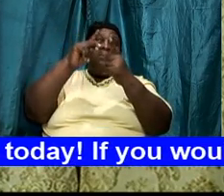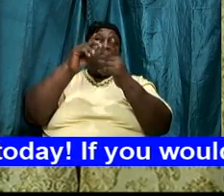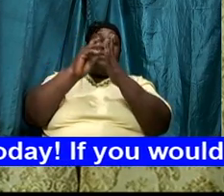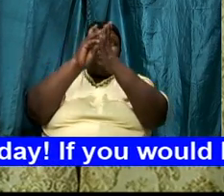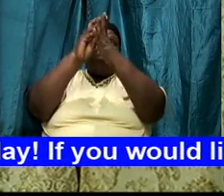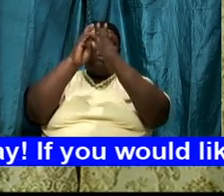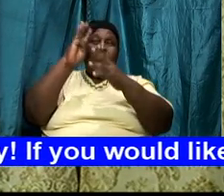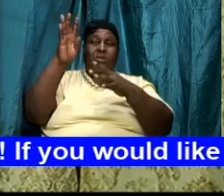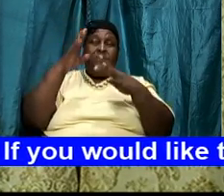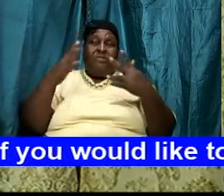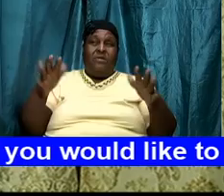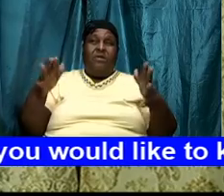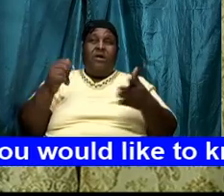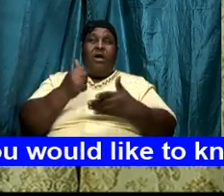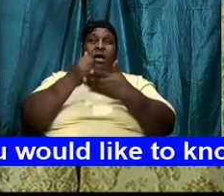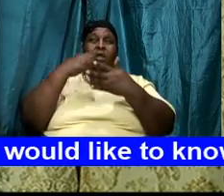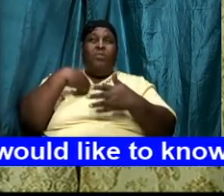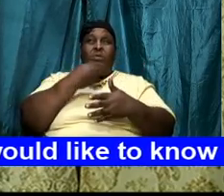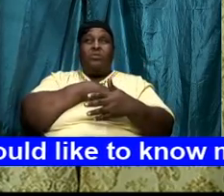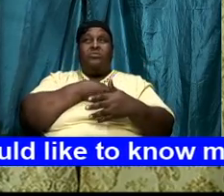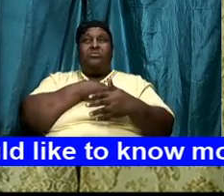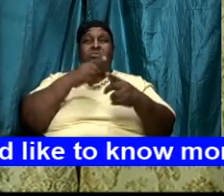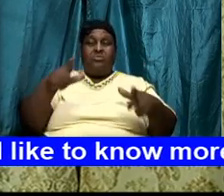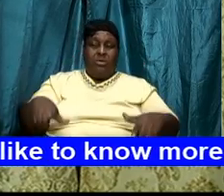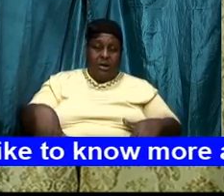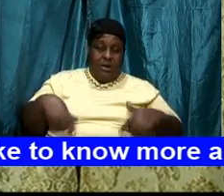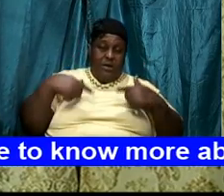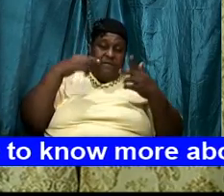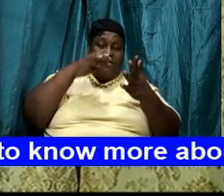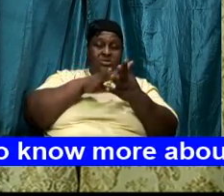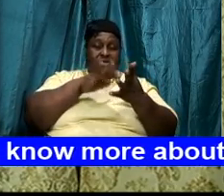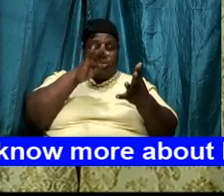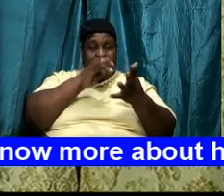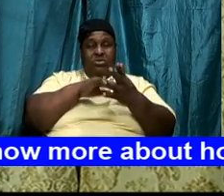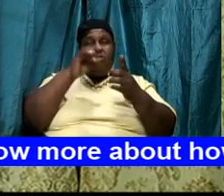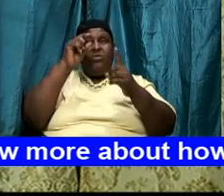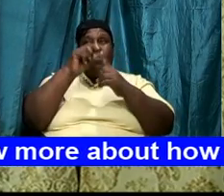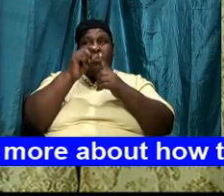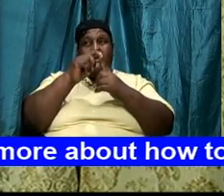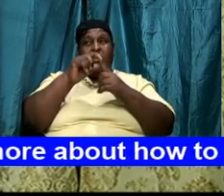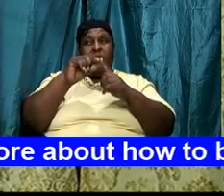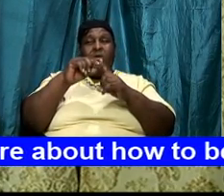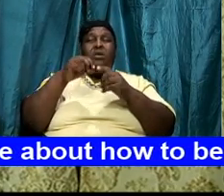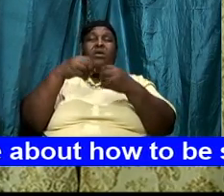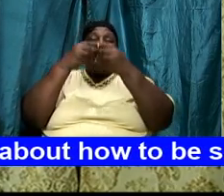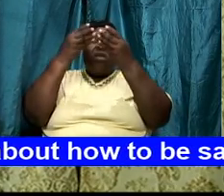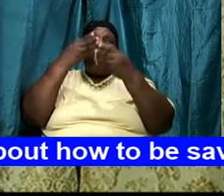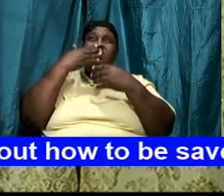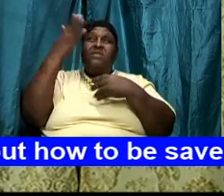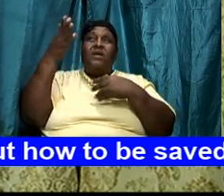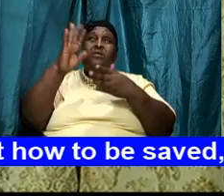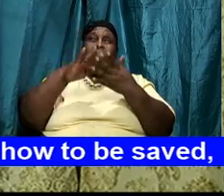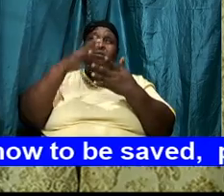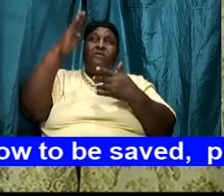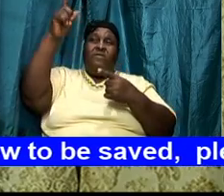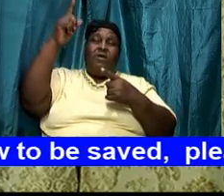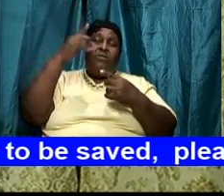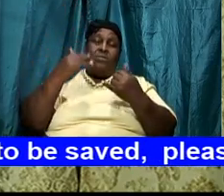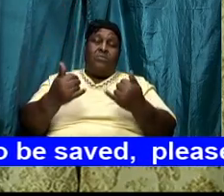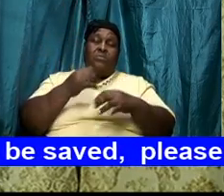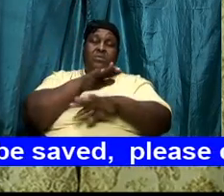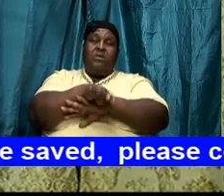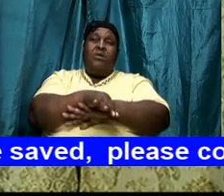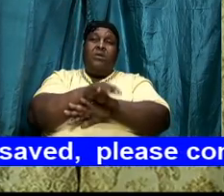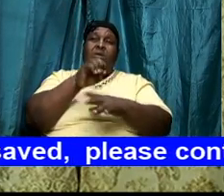us mighty God to walk in your words we give you thanks we glorify you tonight